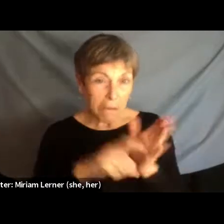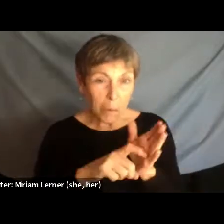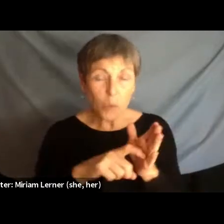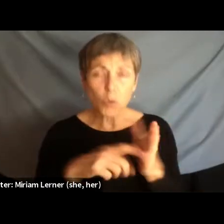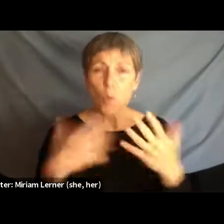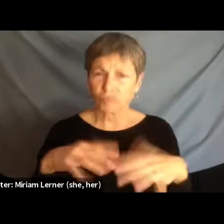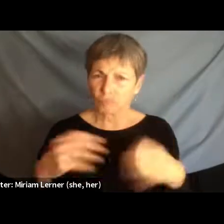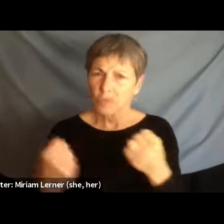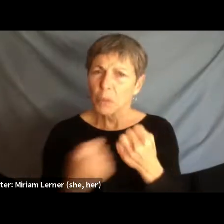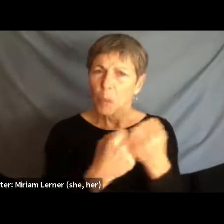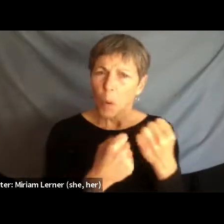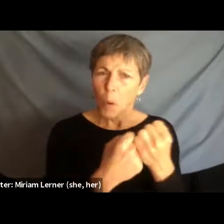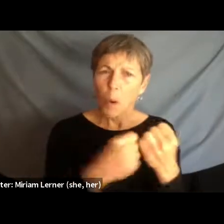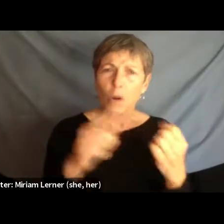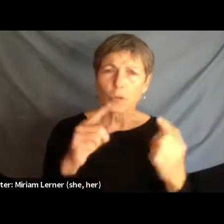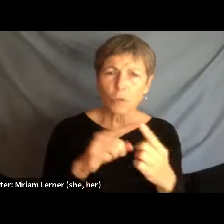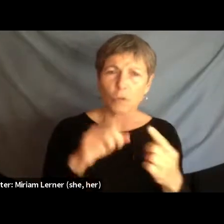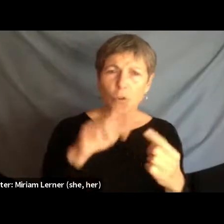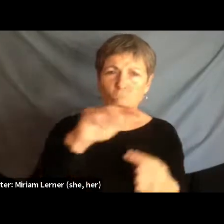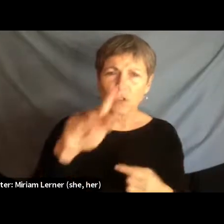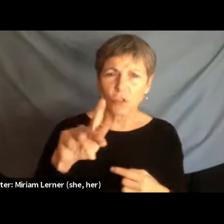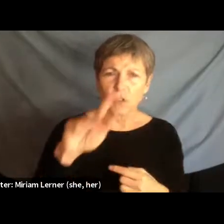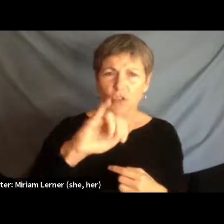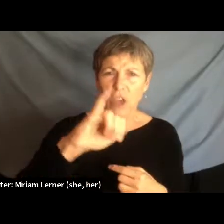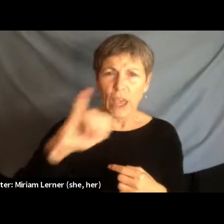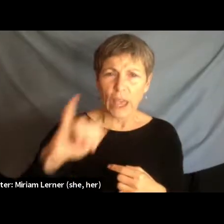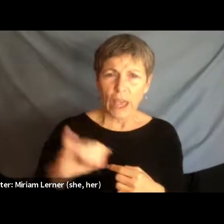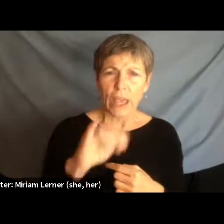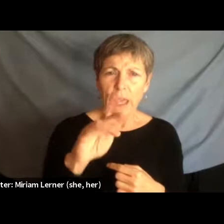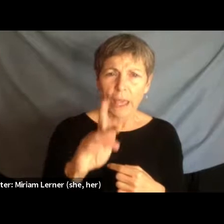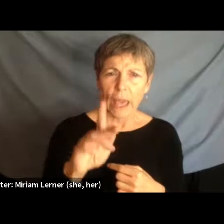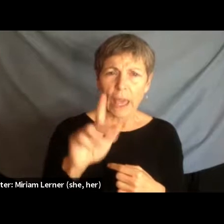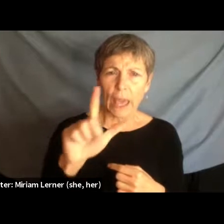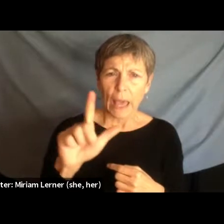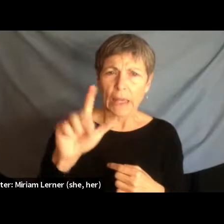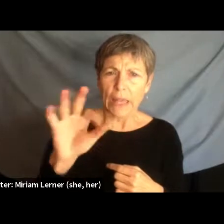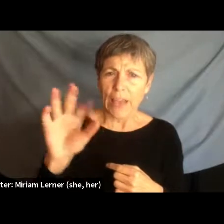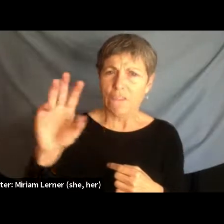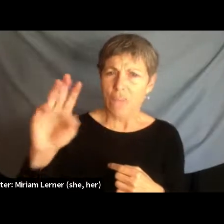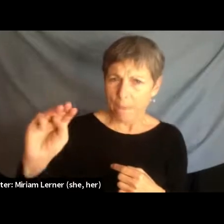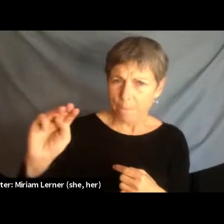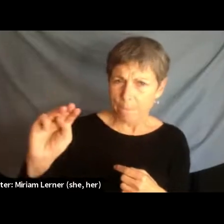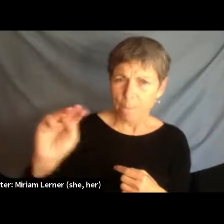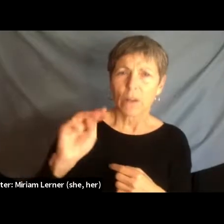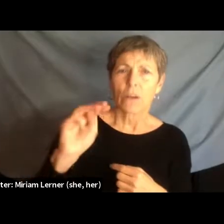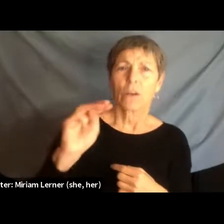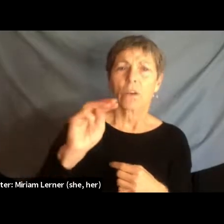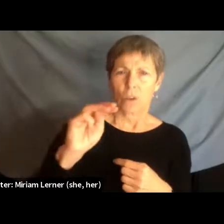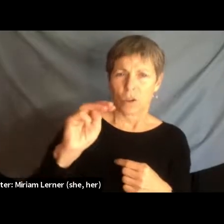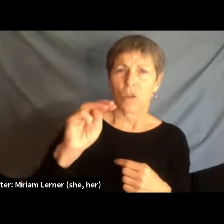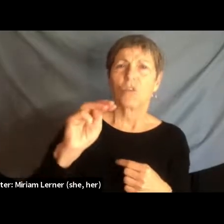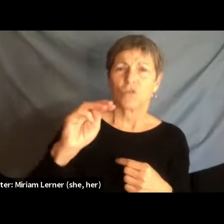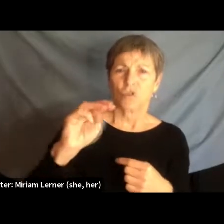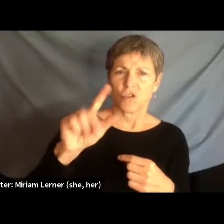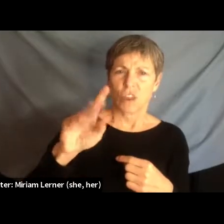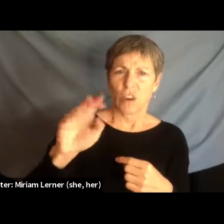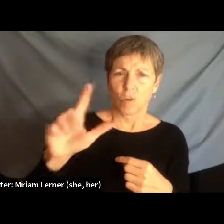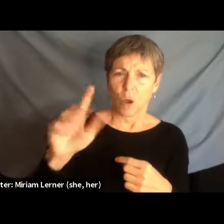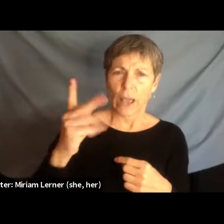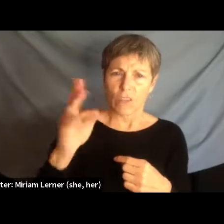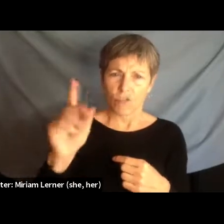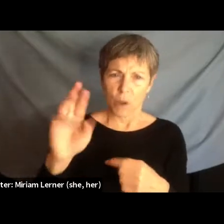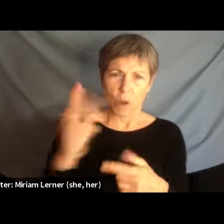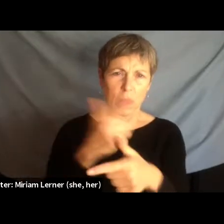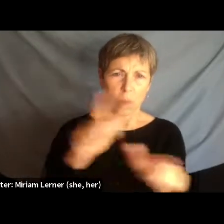to JKLFM, the Jammu-Kashmir Liberation Front by Pakistan.